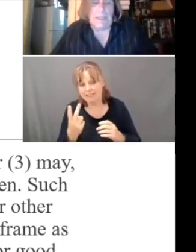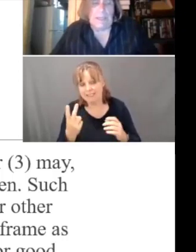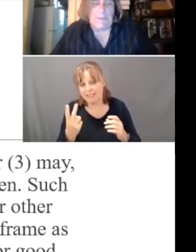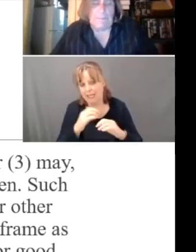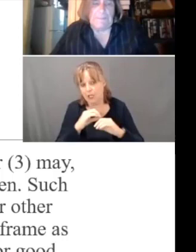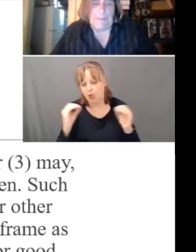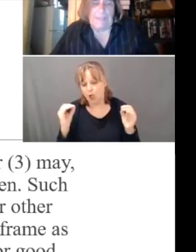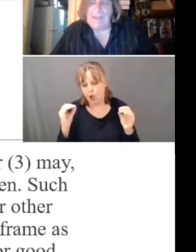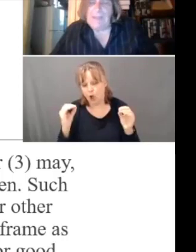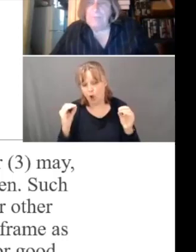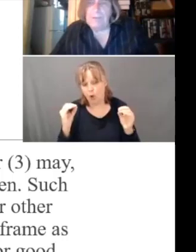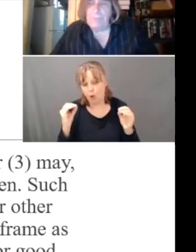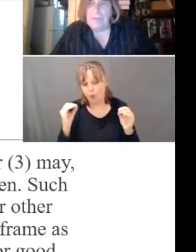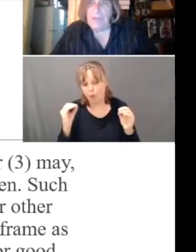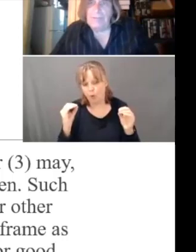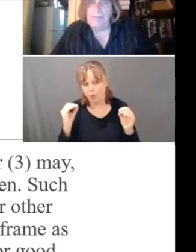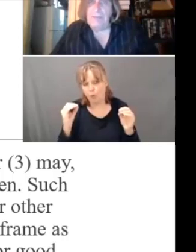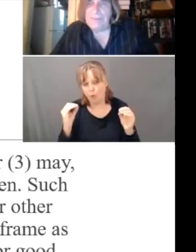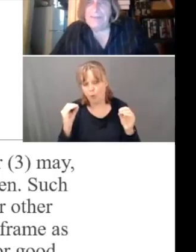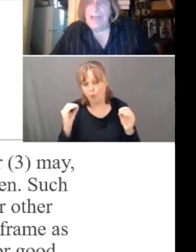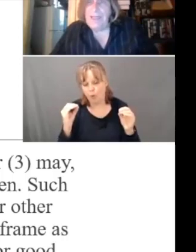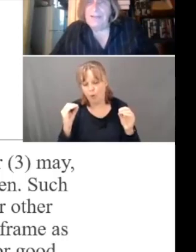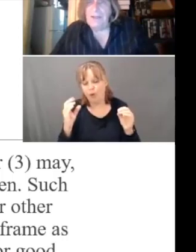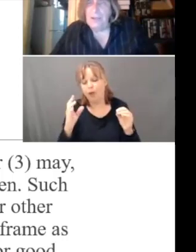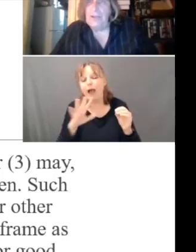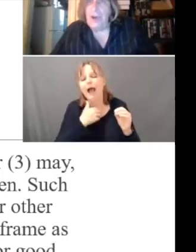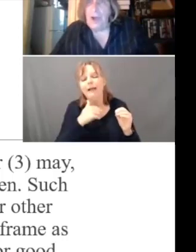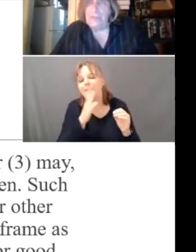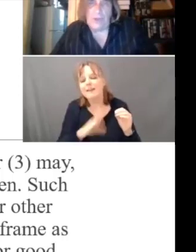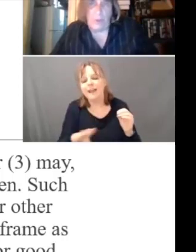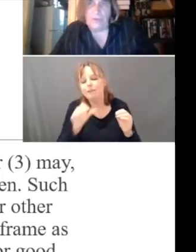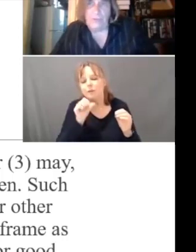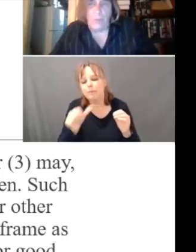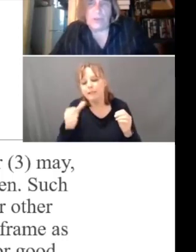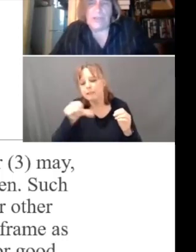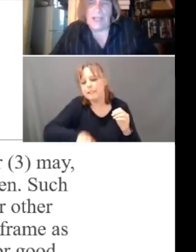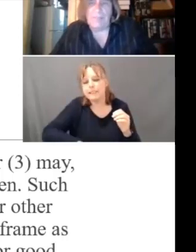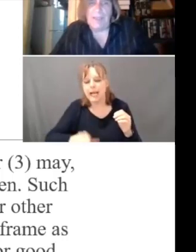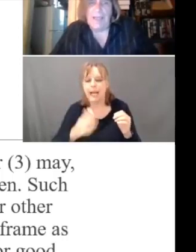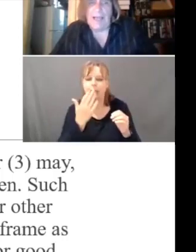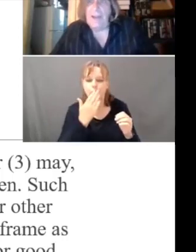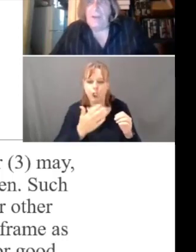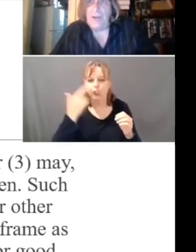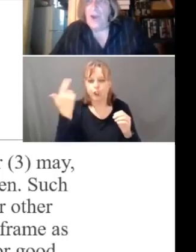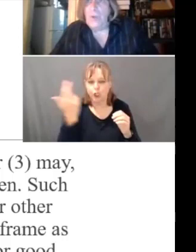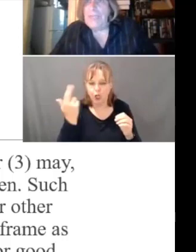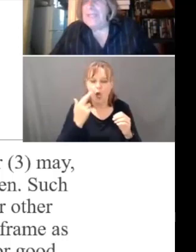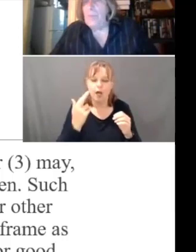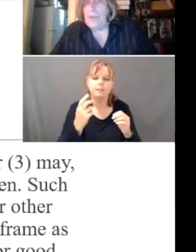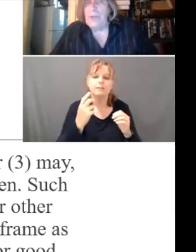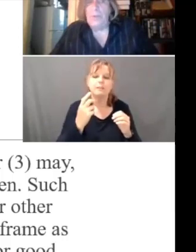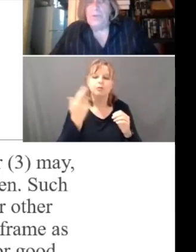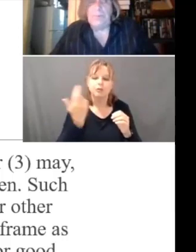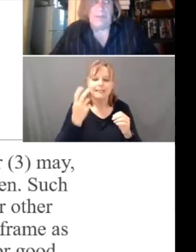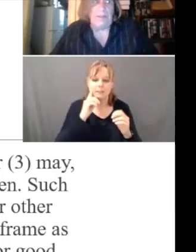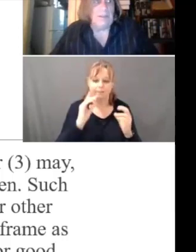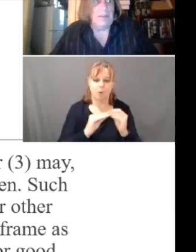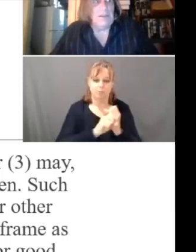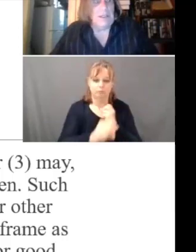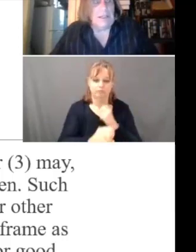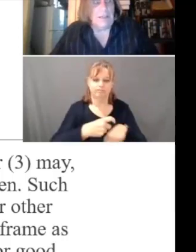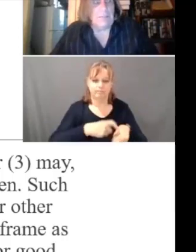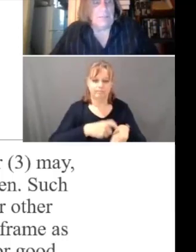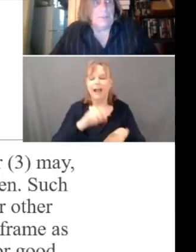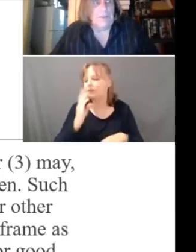I've never been, I've never been denied a good cause request for more time. I don't know of anyone who has been